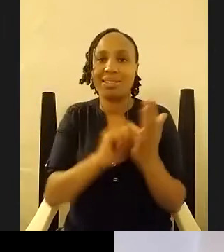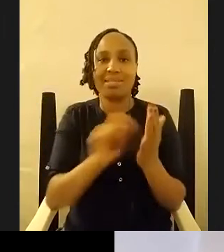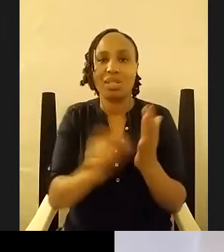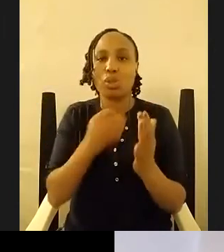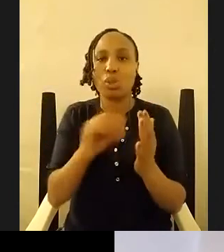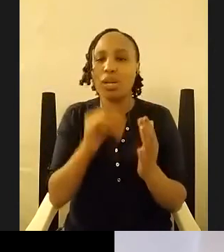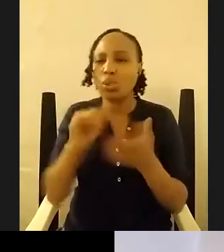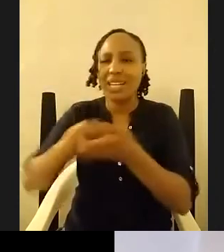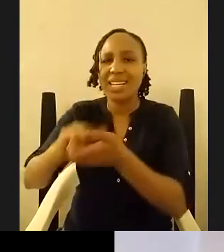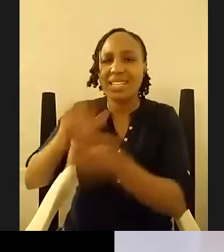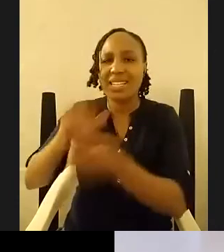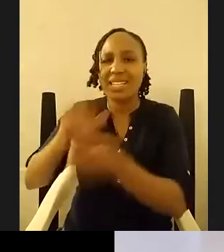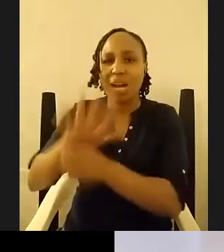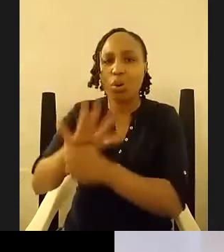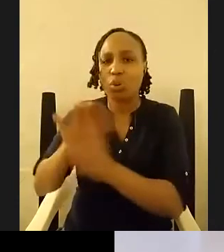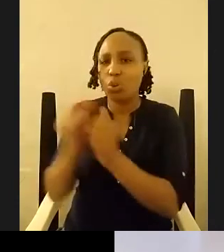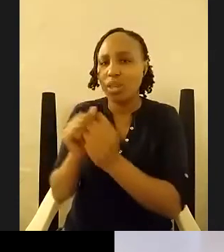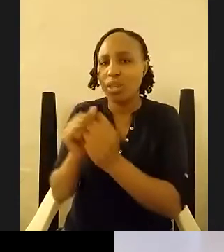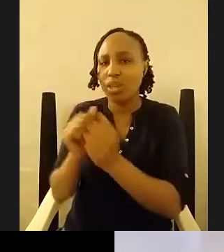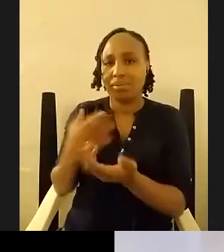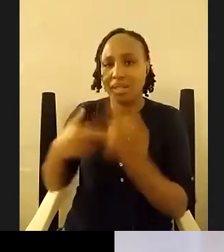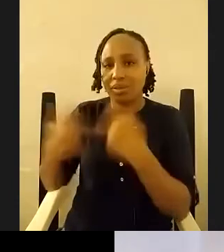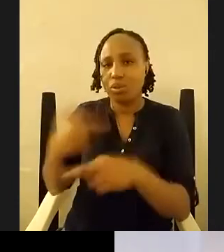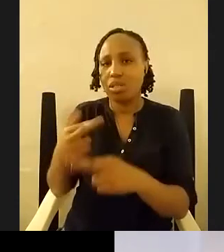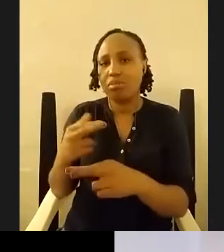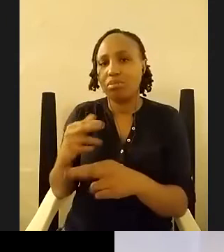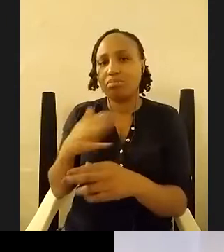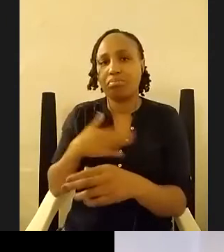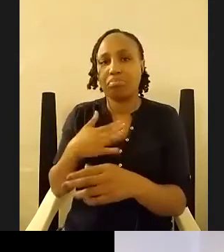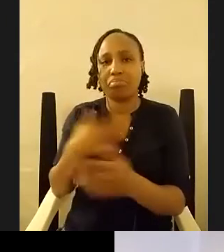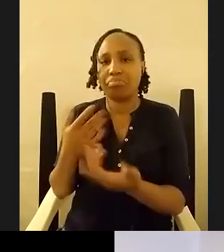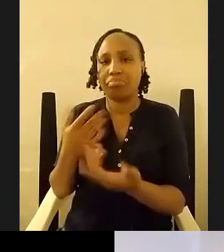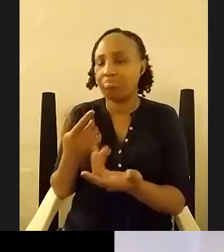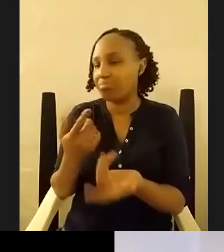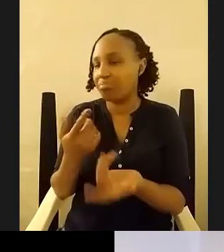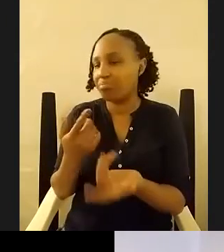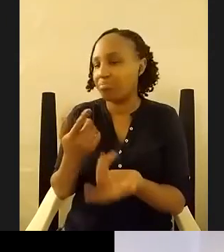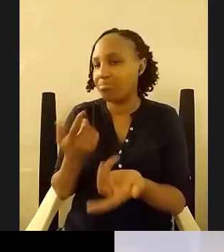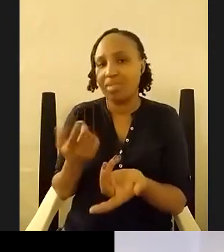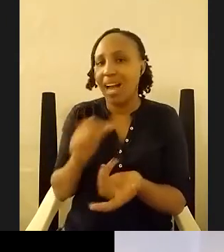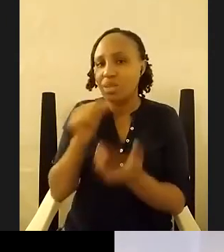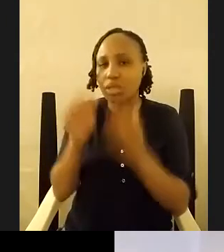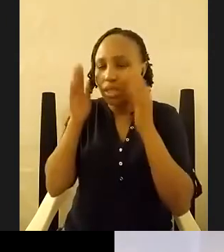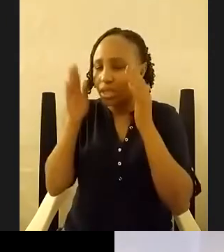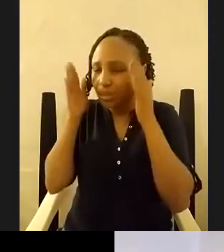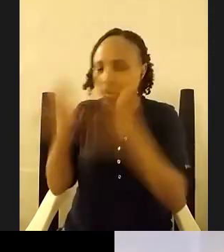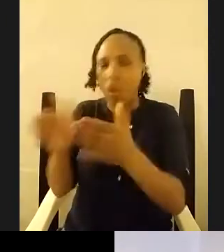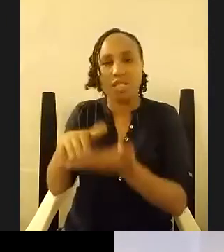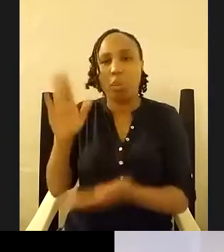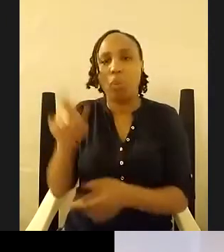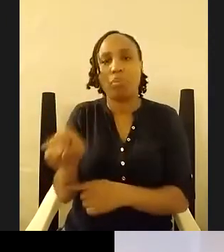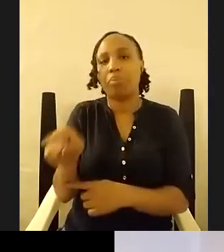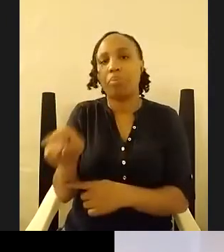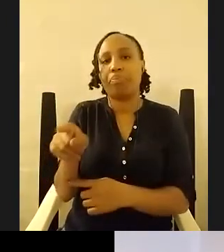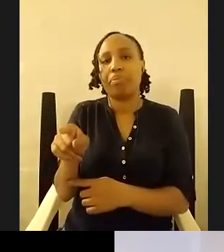agent says you know this one is important we like this one or whatever i don't generally engage with them and so even when there are negative i'm like well